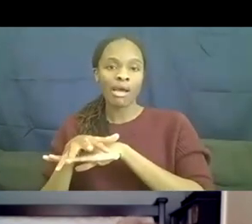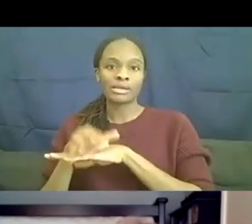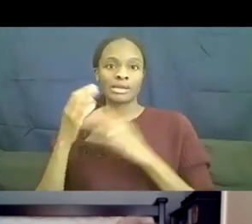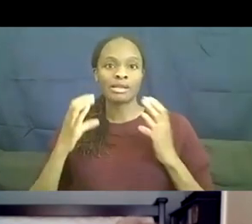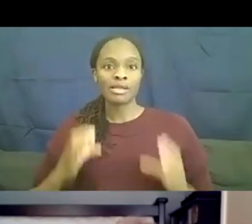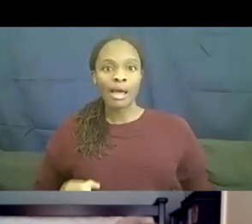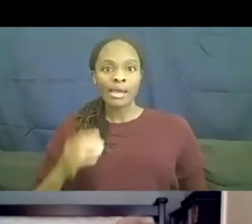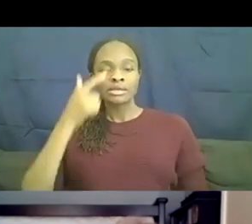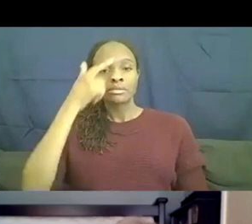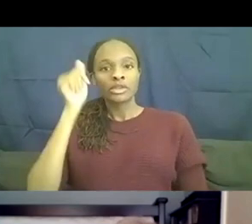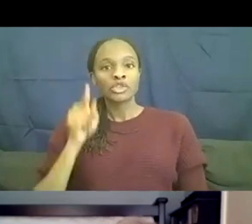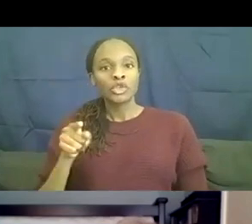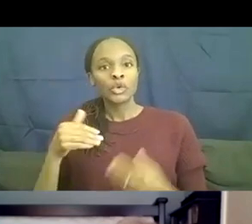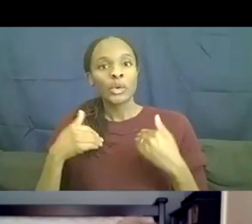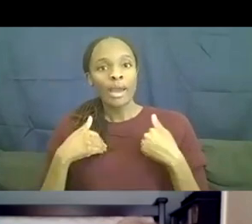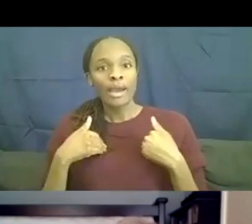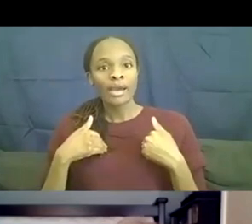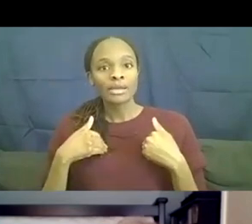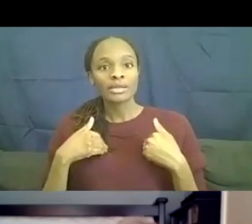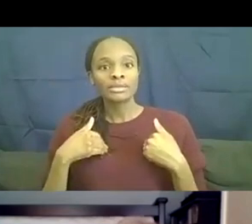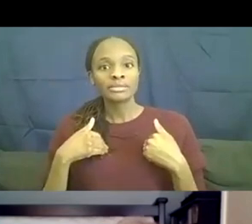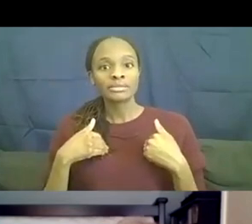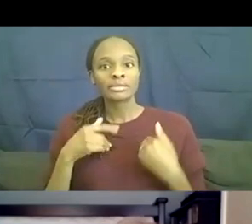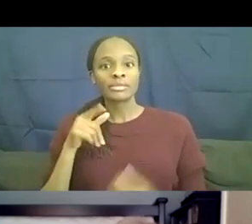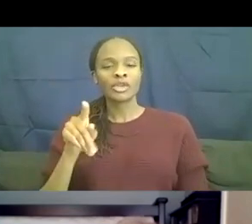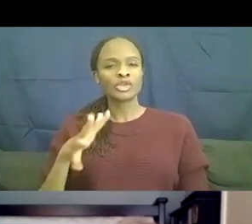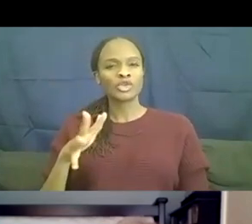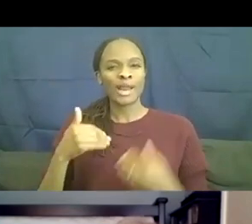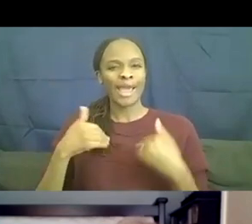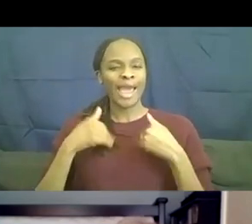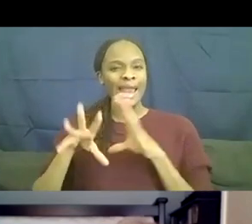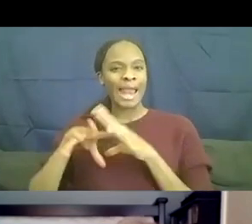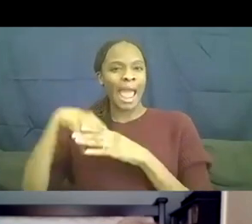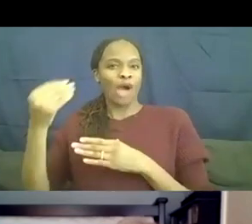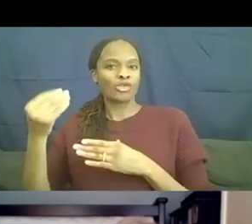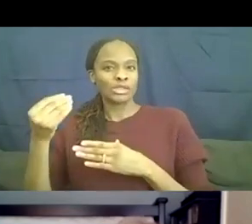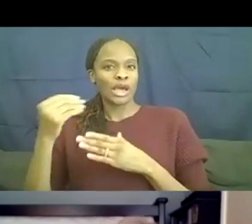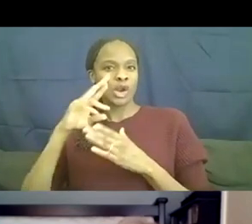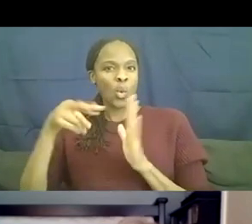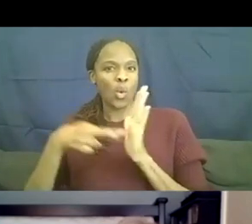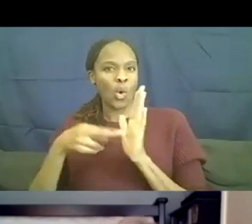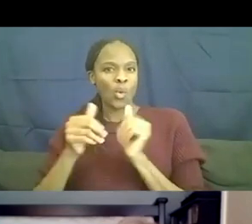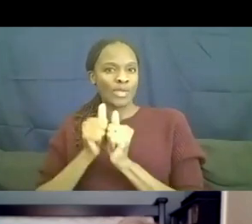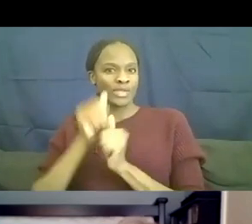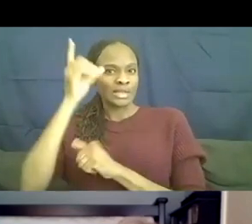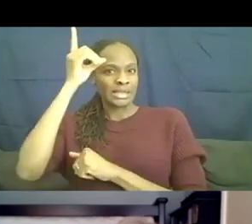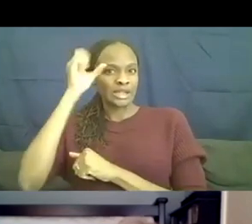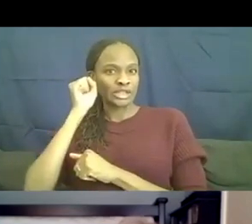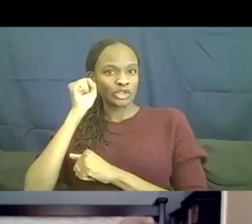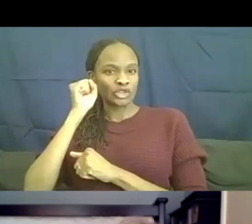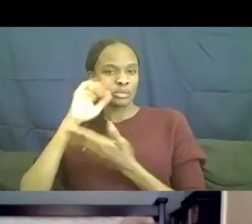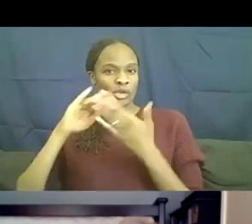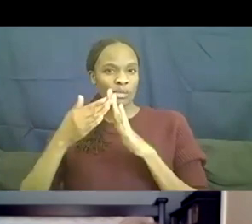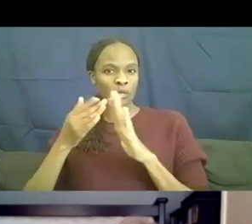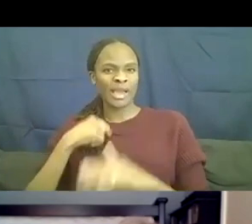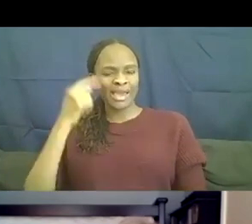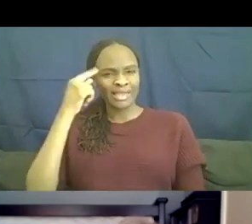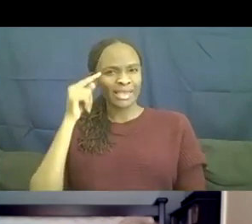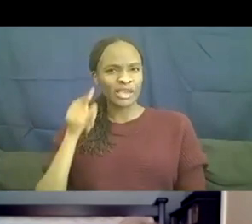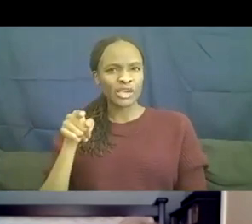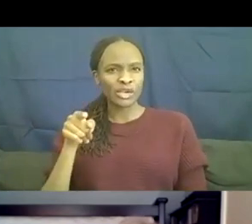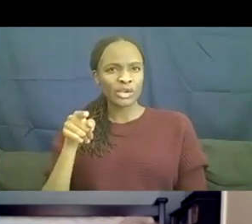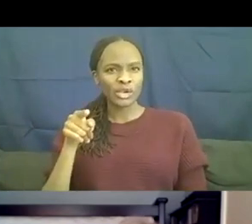you had, um, you've sort of had an outside role in the down syndrome community. I think you've headed up one of the